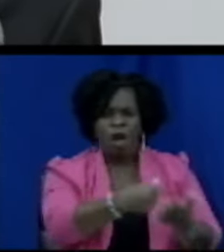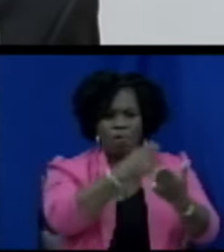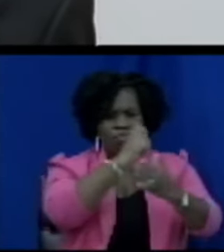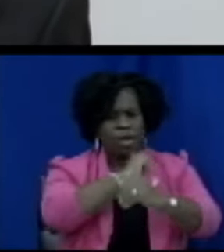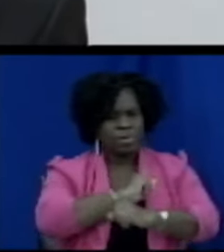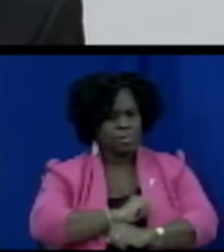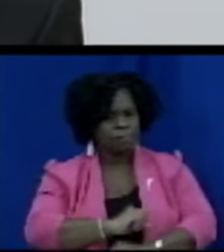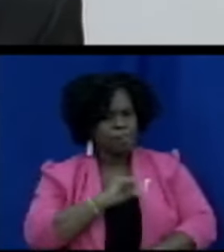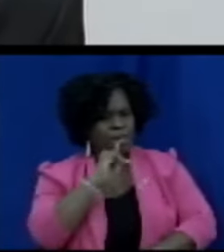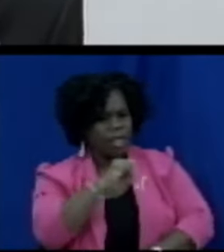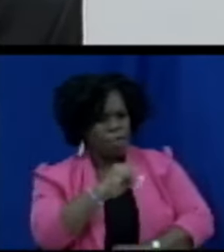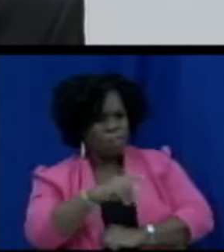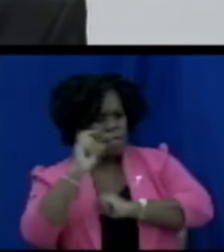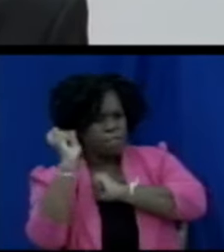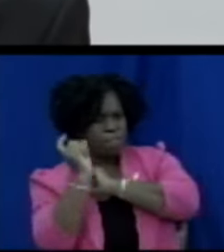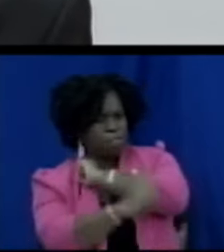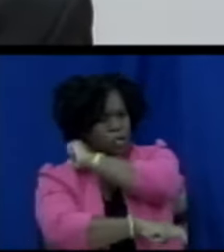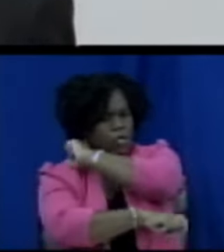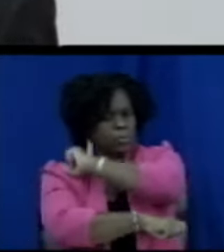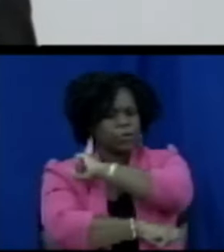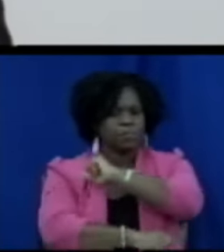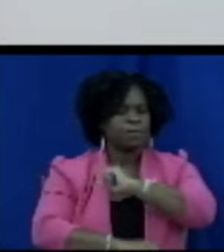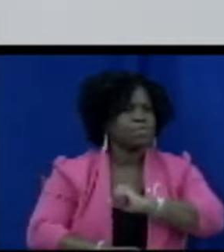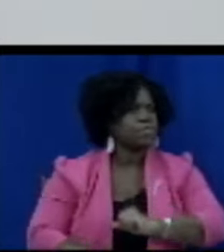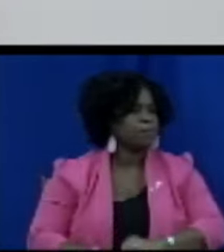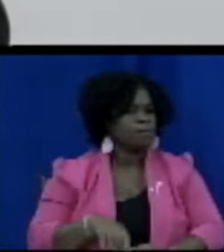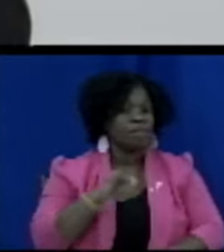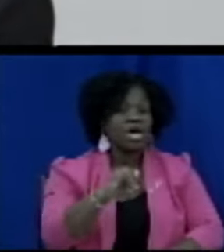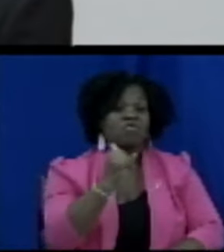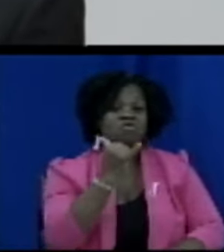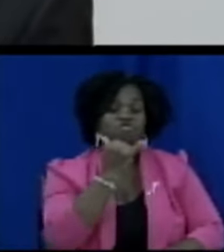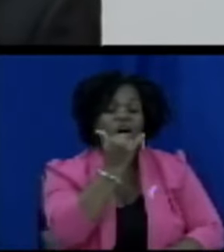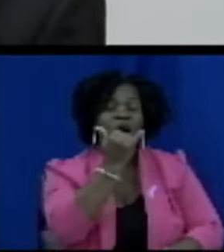to be attacked by the consumer that is wrong